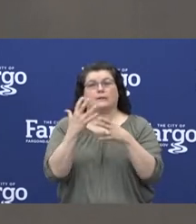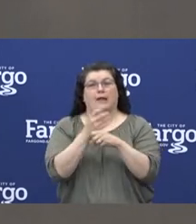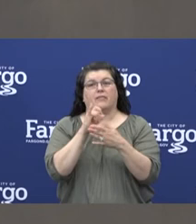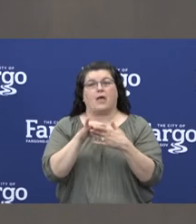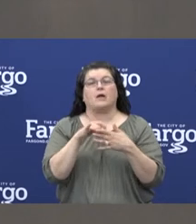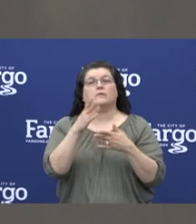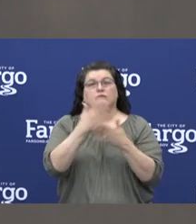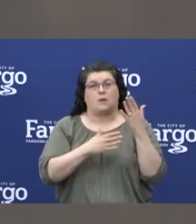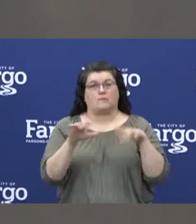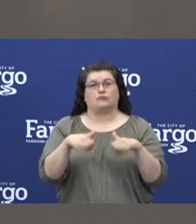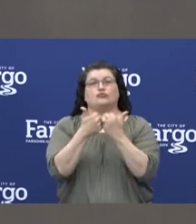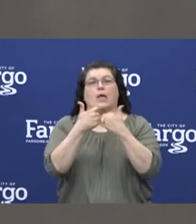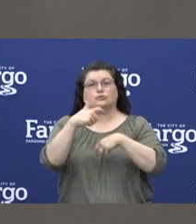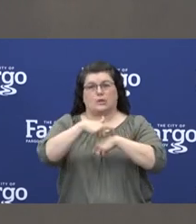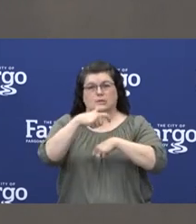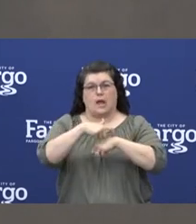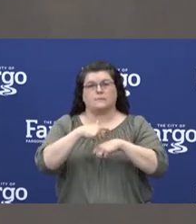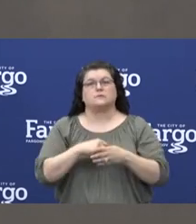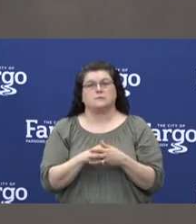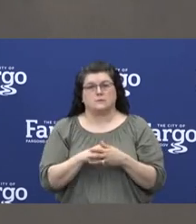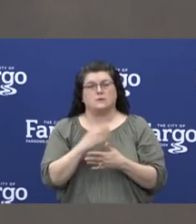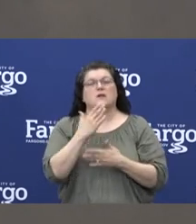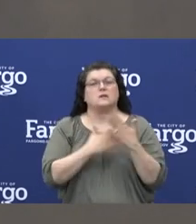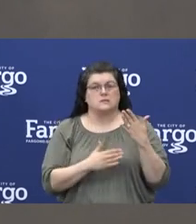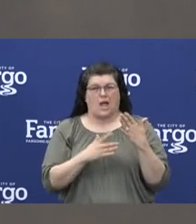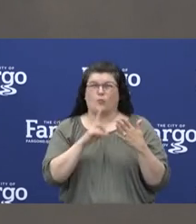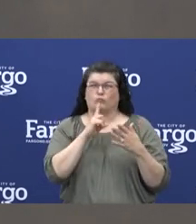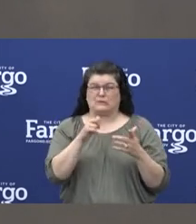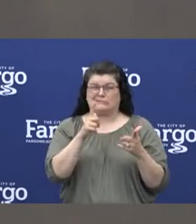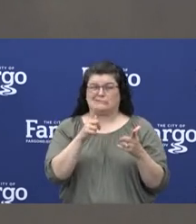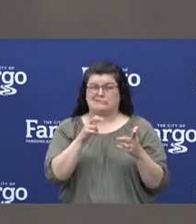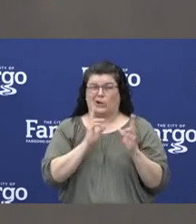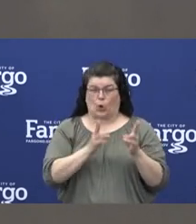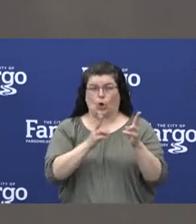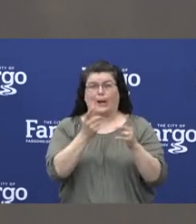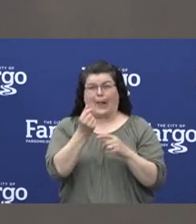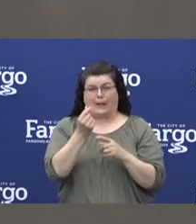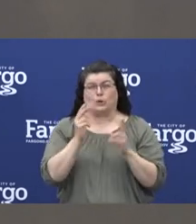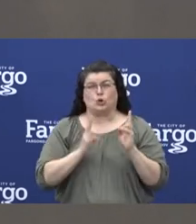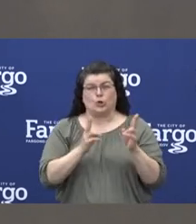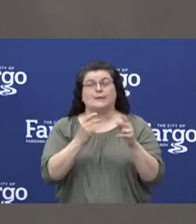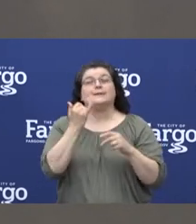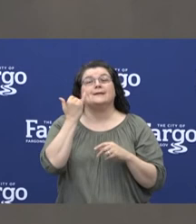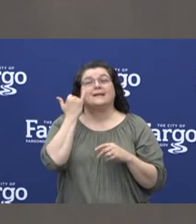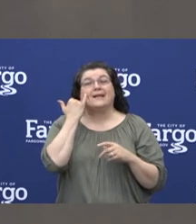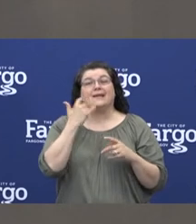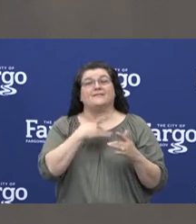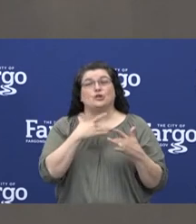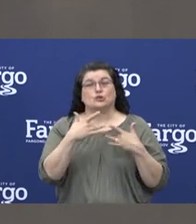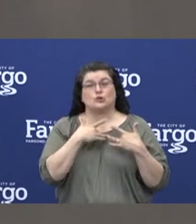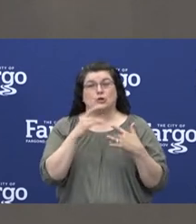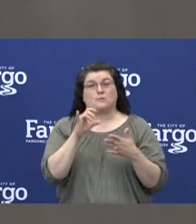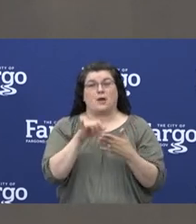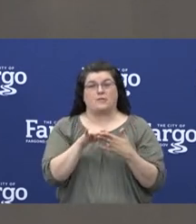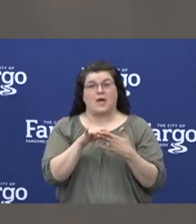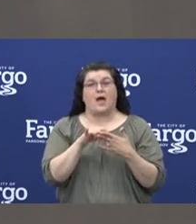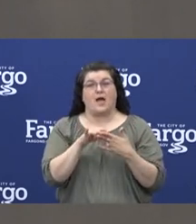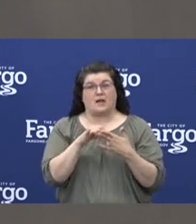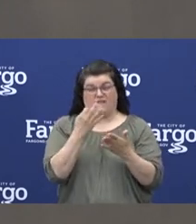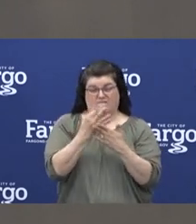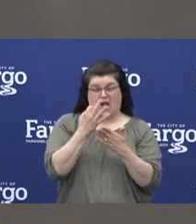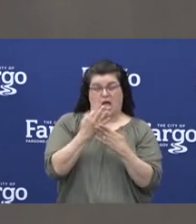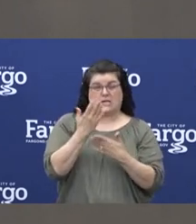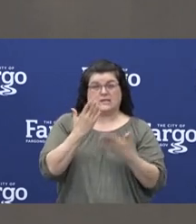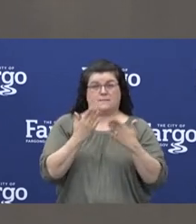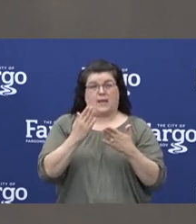times. I will stress that there's some urgency in this process. We've been getting word that funds may